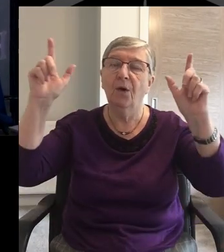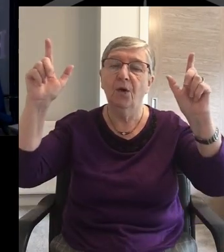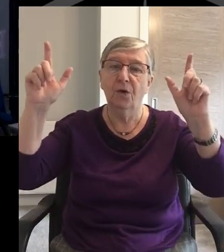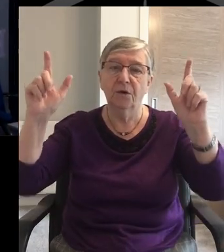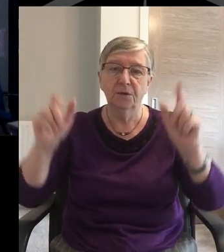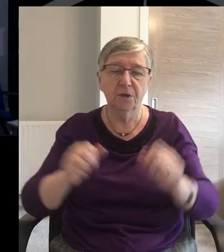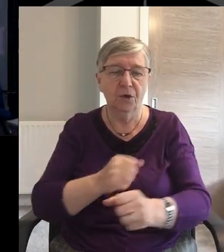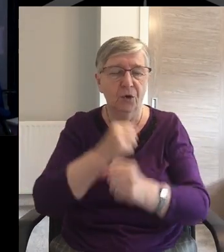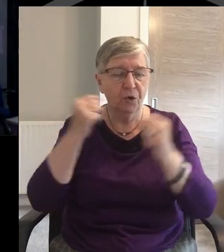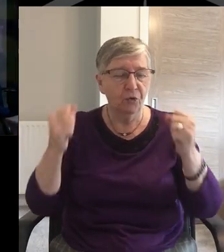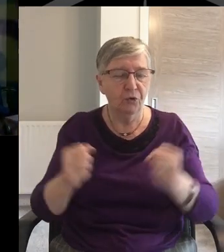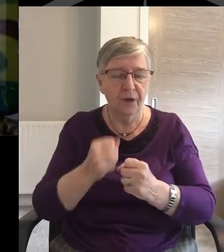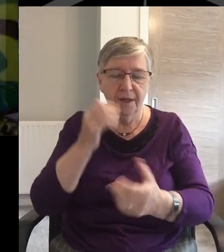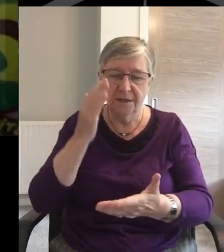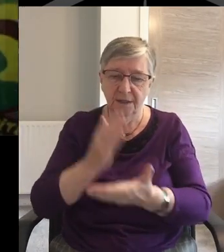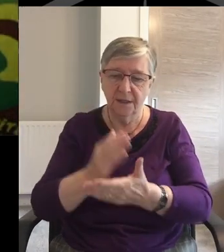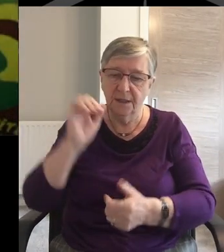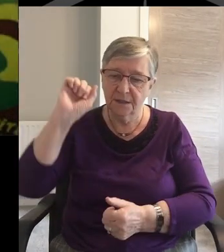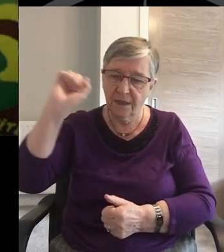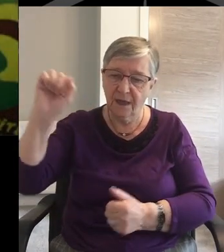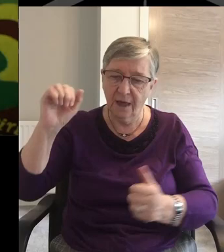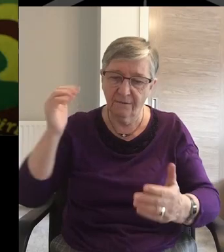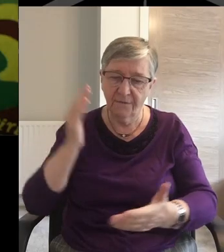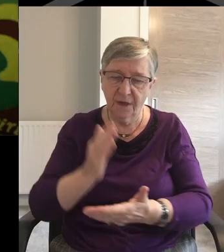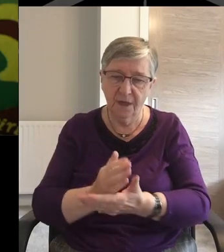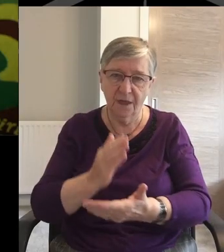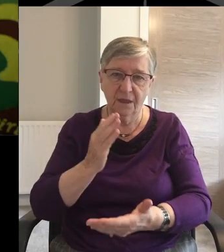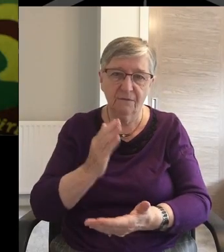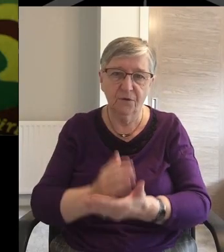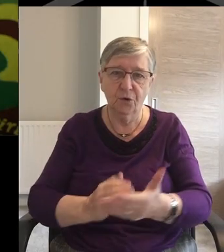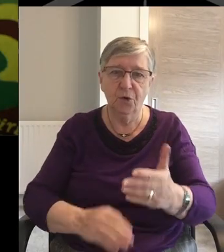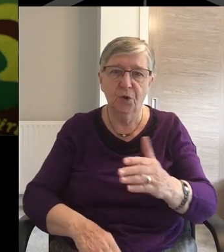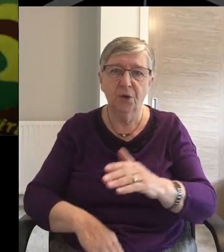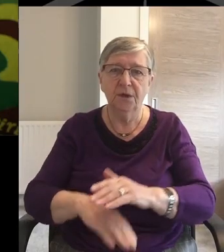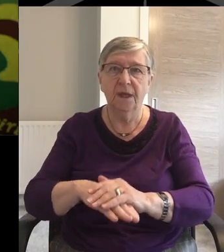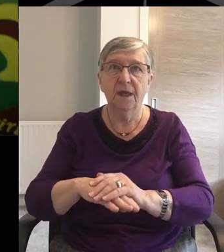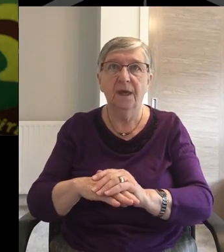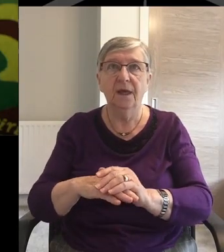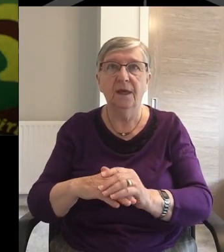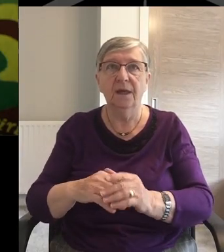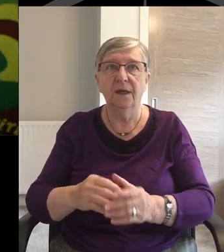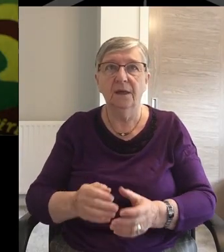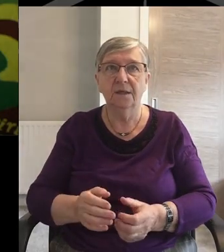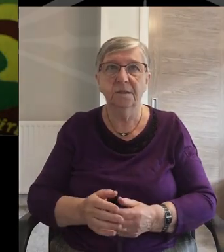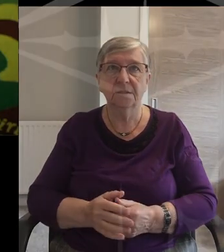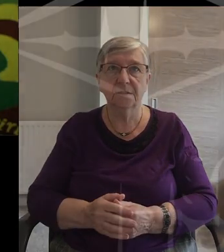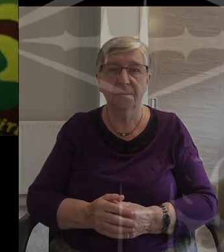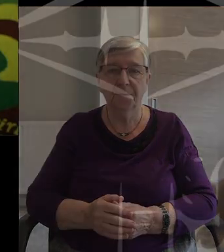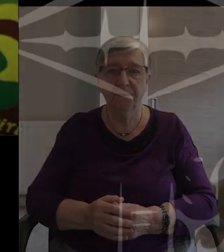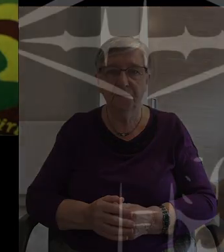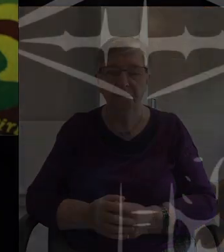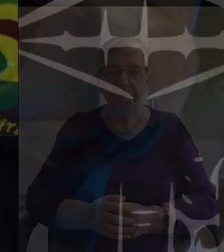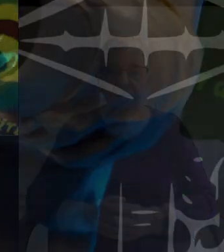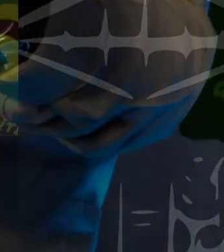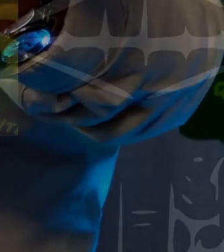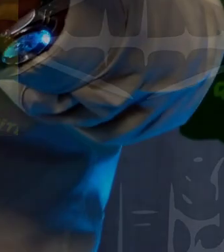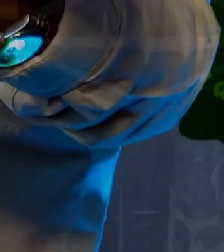O Lord Great is Thy faithfulness